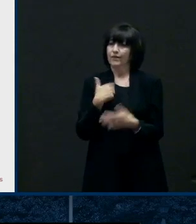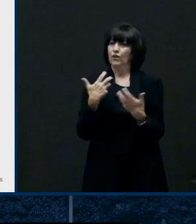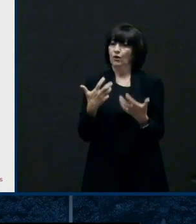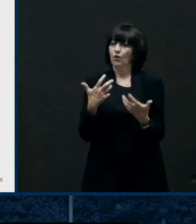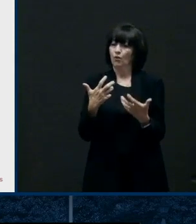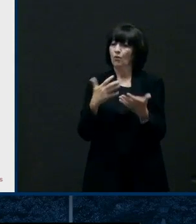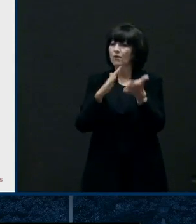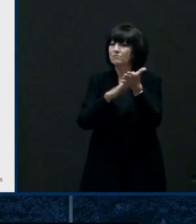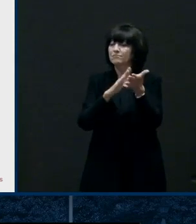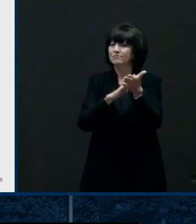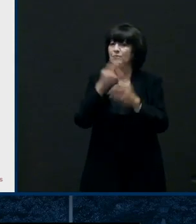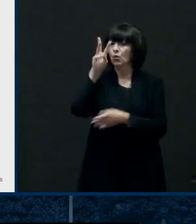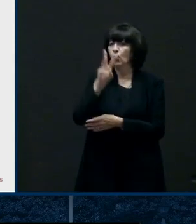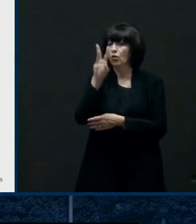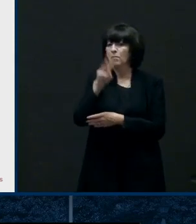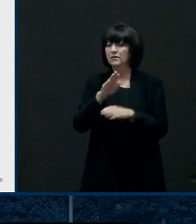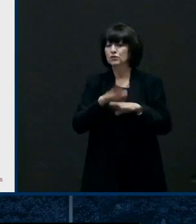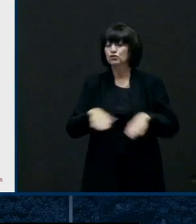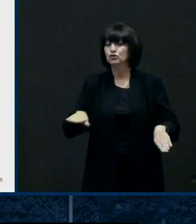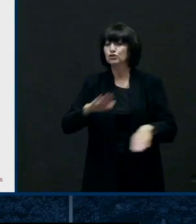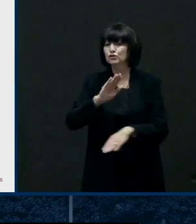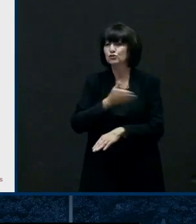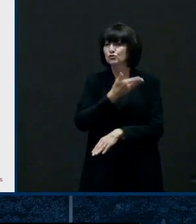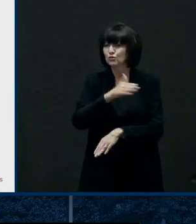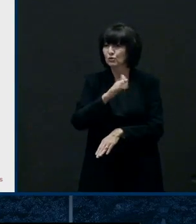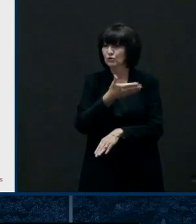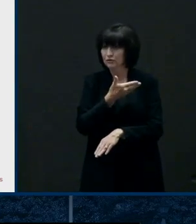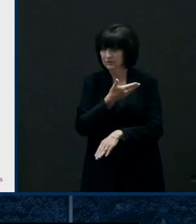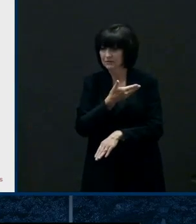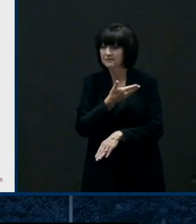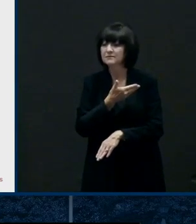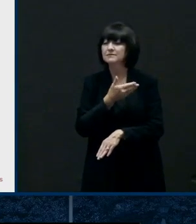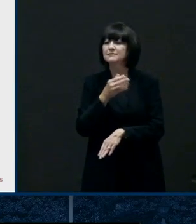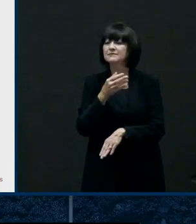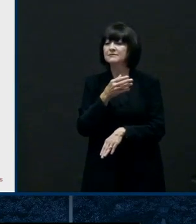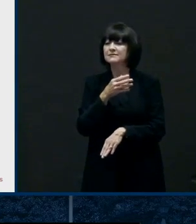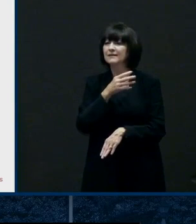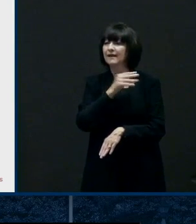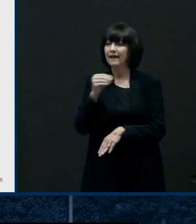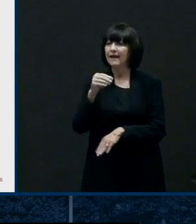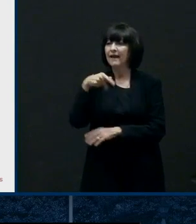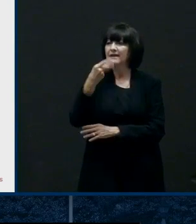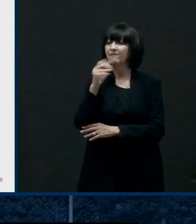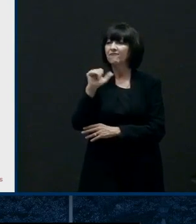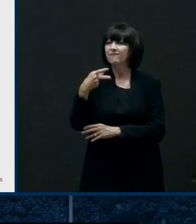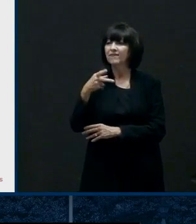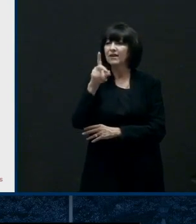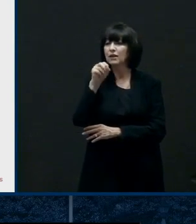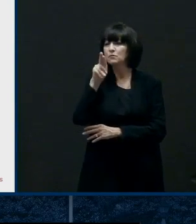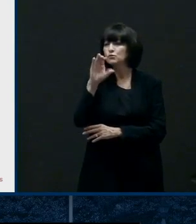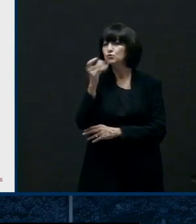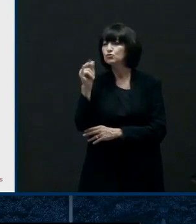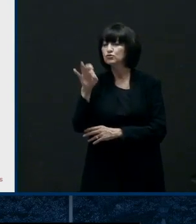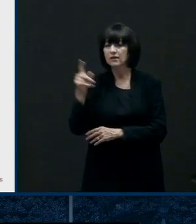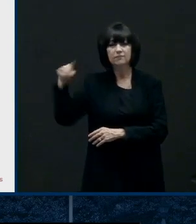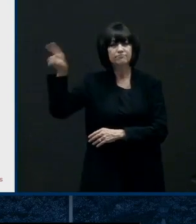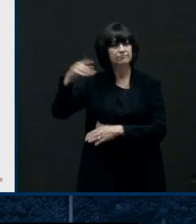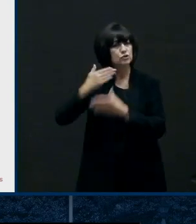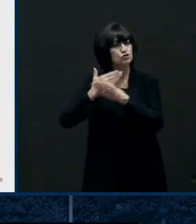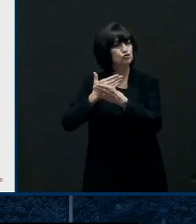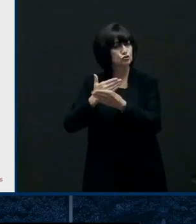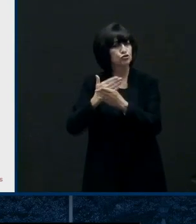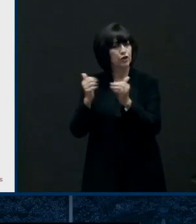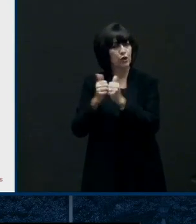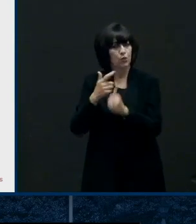the wilmington children's chorus and um philip duchette and others who have been sharing with us some of the